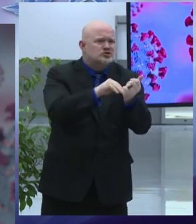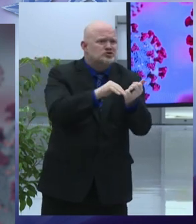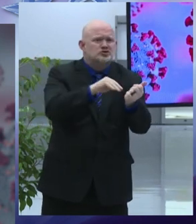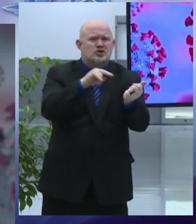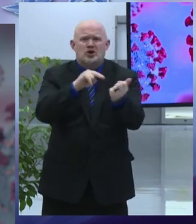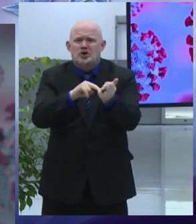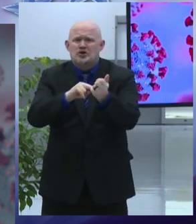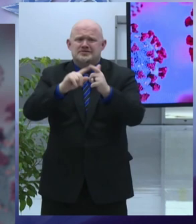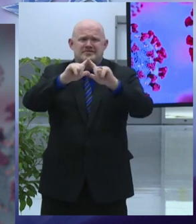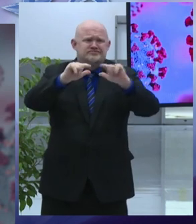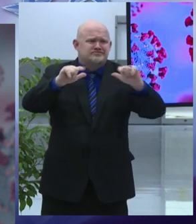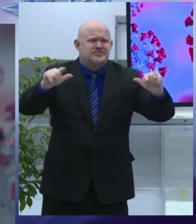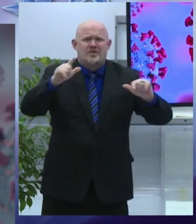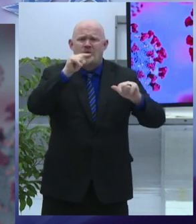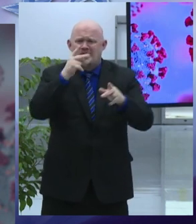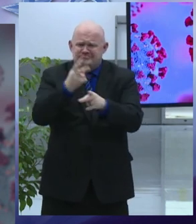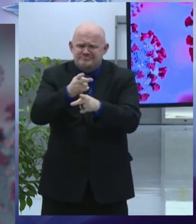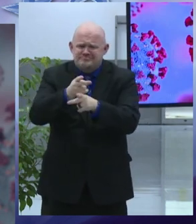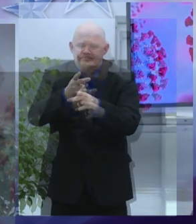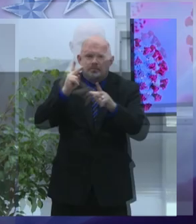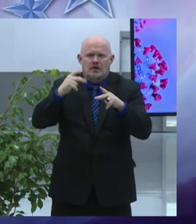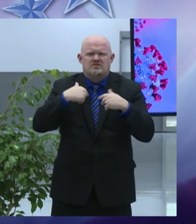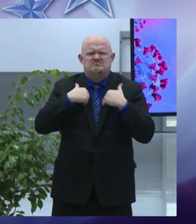health care worker who simply have not let up